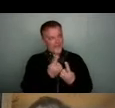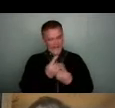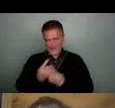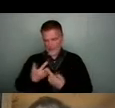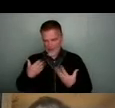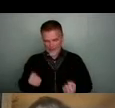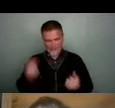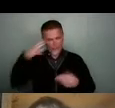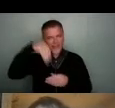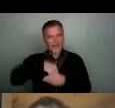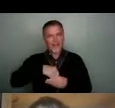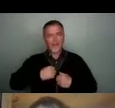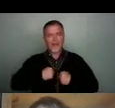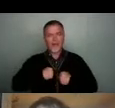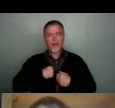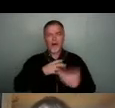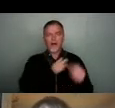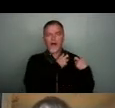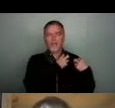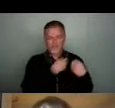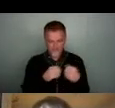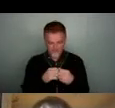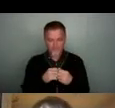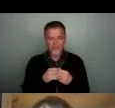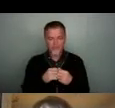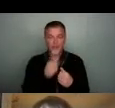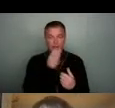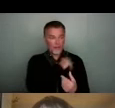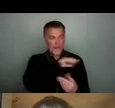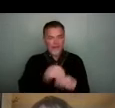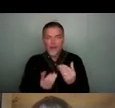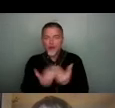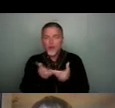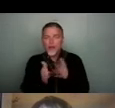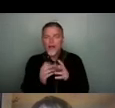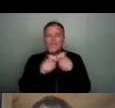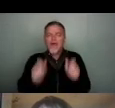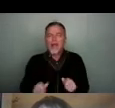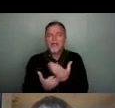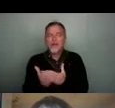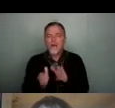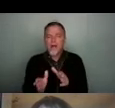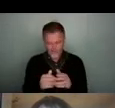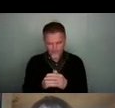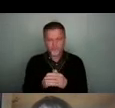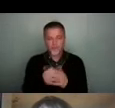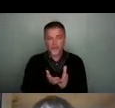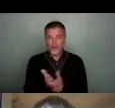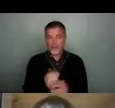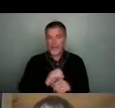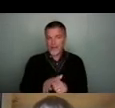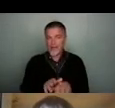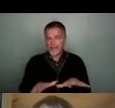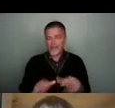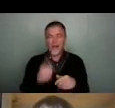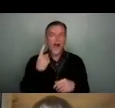had within their archive and use it in new ways and frame it in new ways during the pandemic. And I think